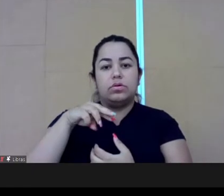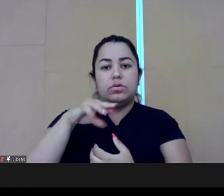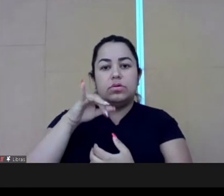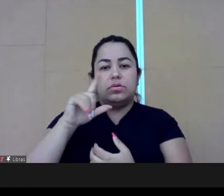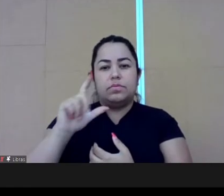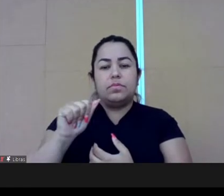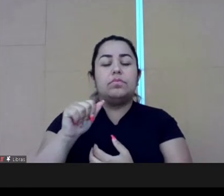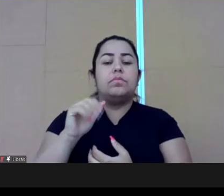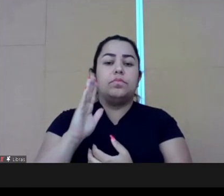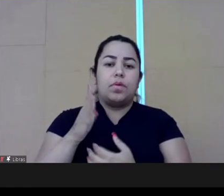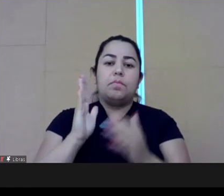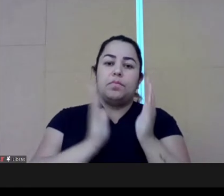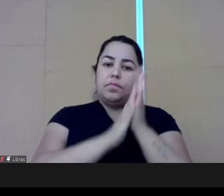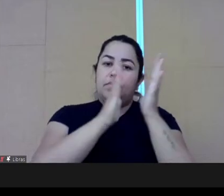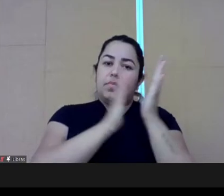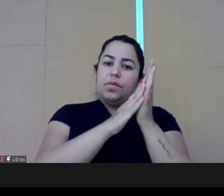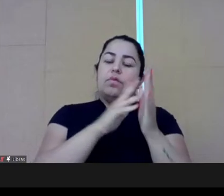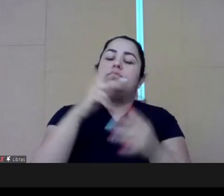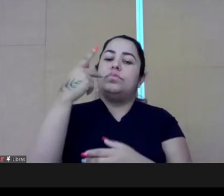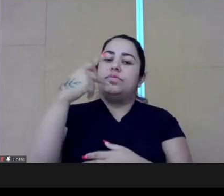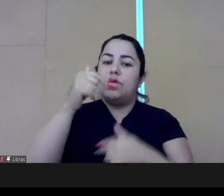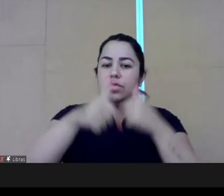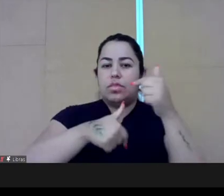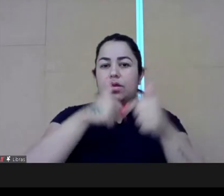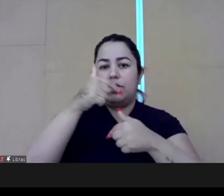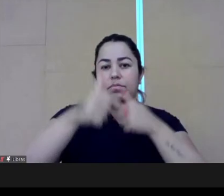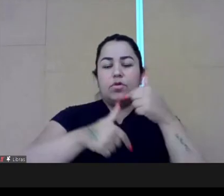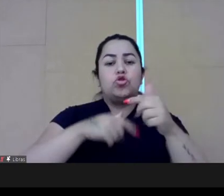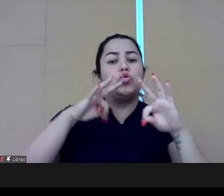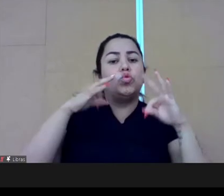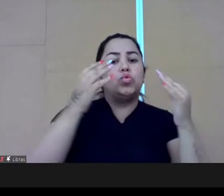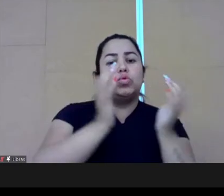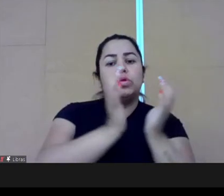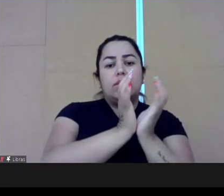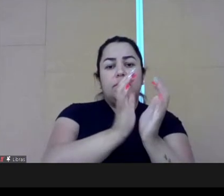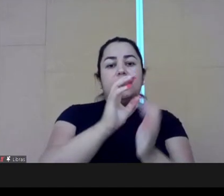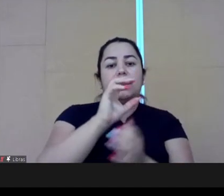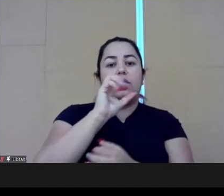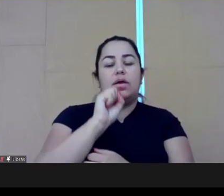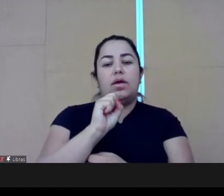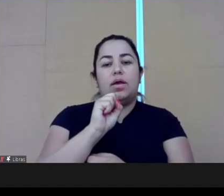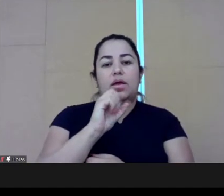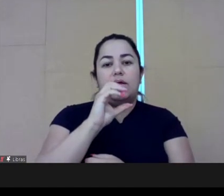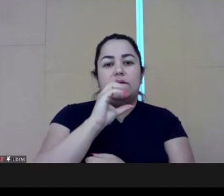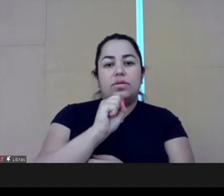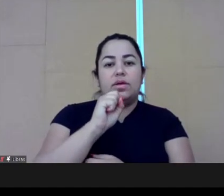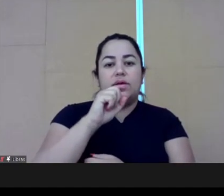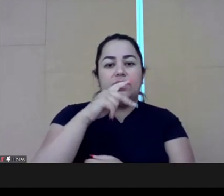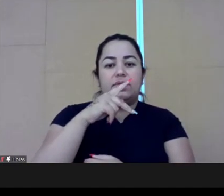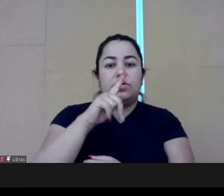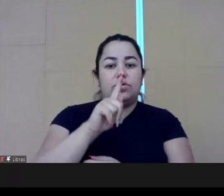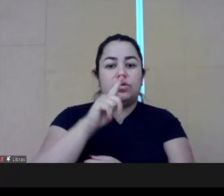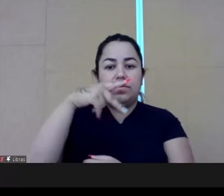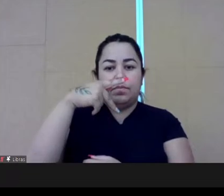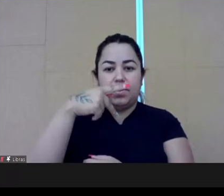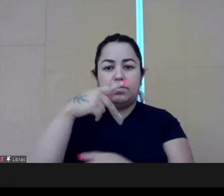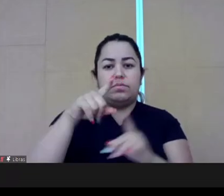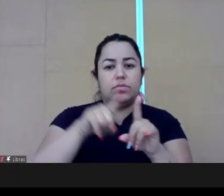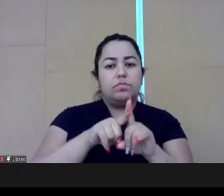This is a very good remark. I'd like to congratulate your work, Davao's work and SGPS work,